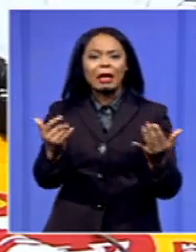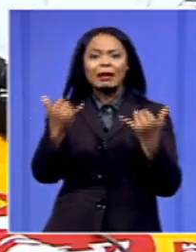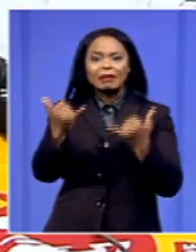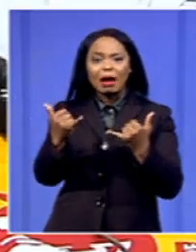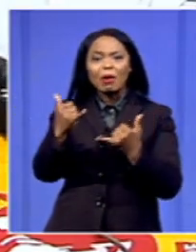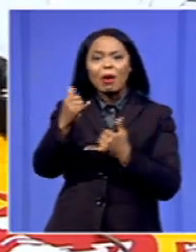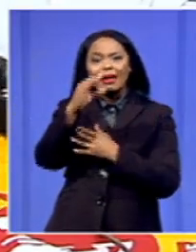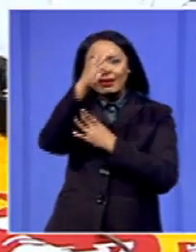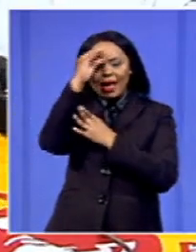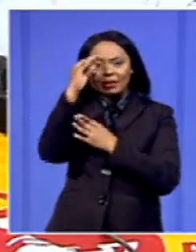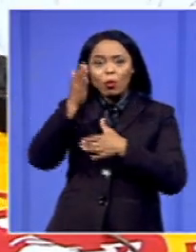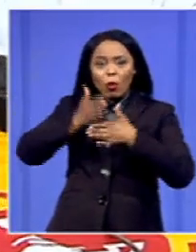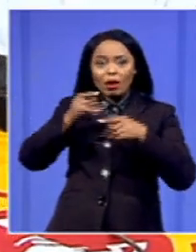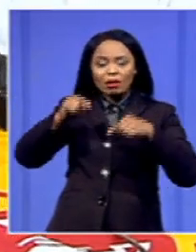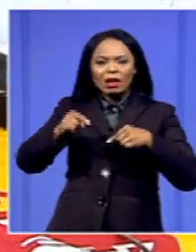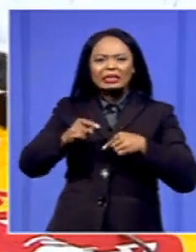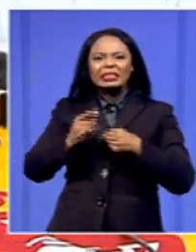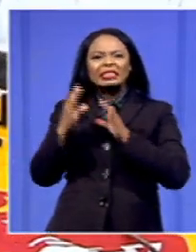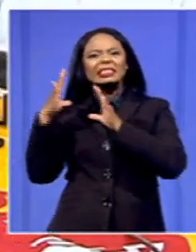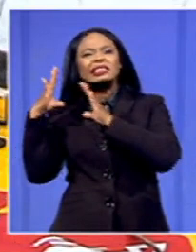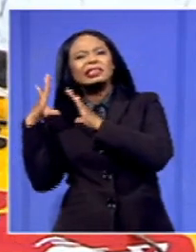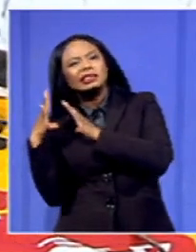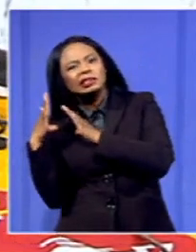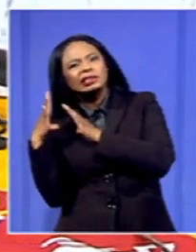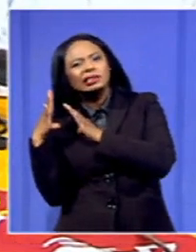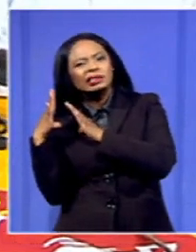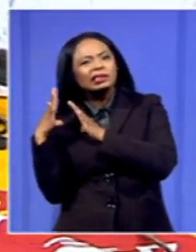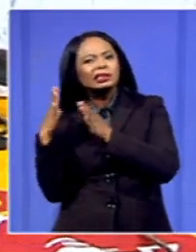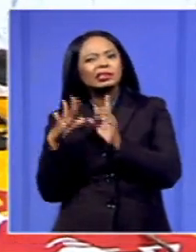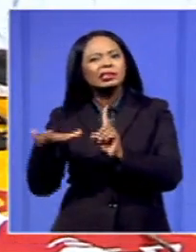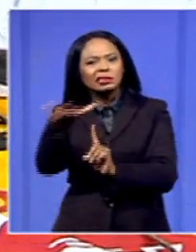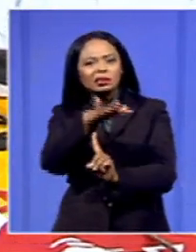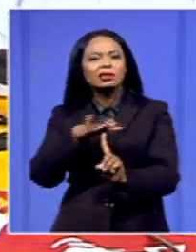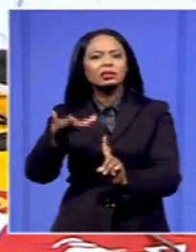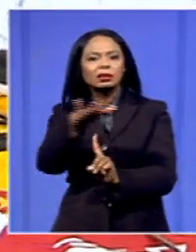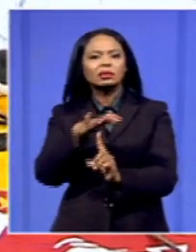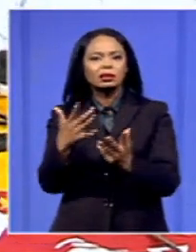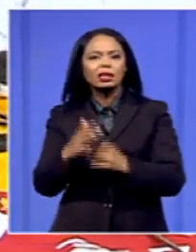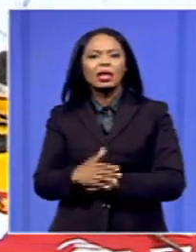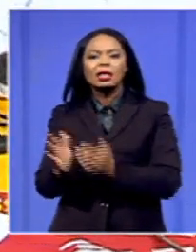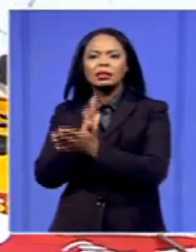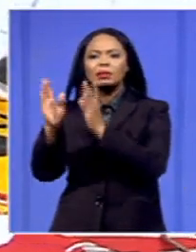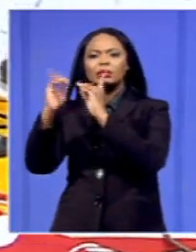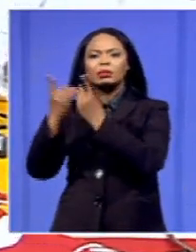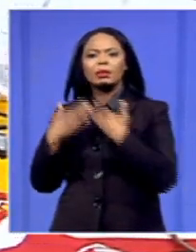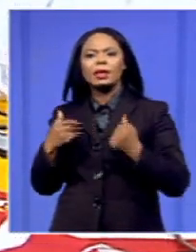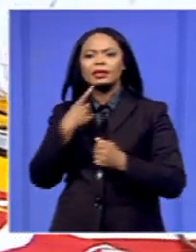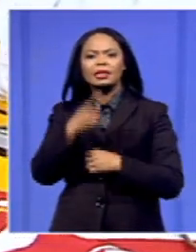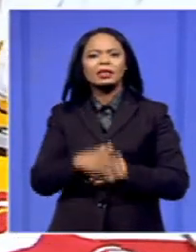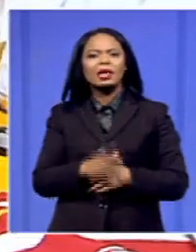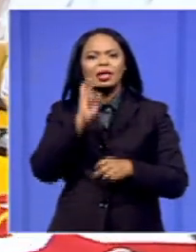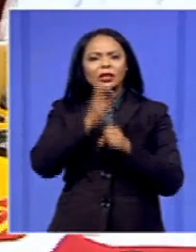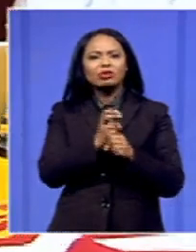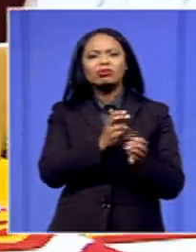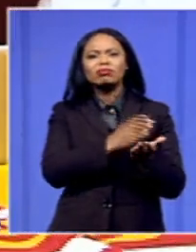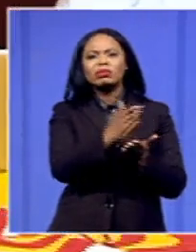employees who are left in the Department. So you've got Department of Health that decides to retrench nurses and keep other category nurses. And yet,